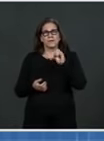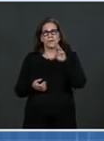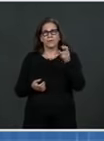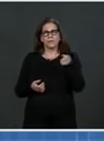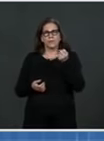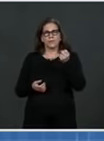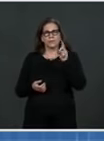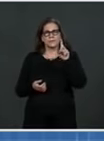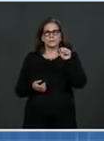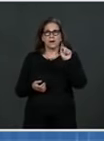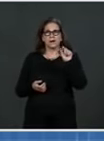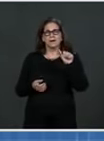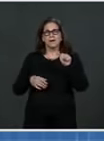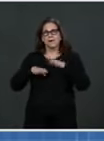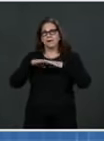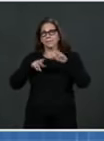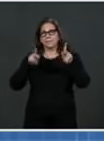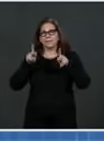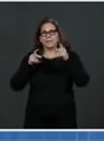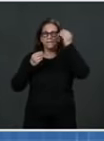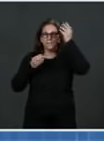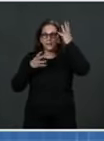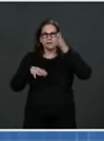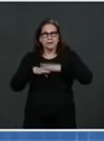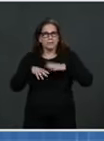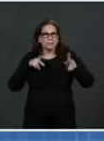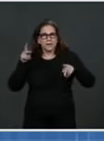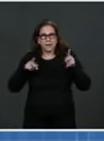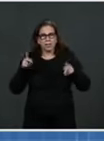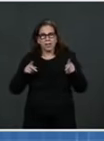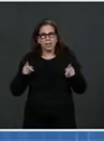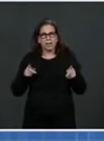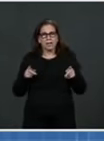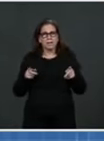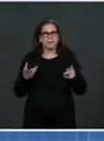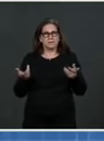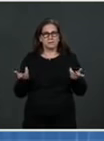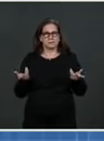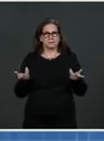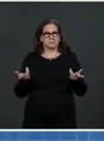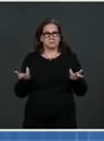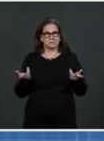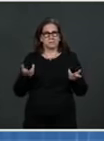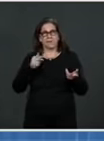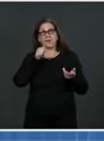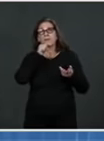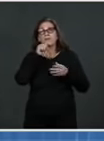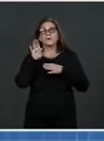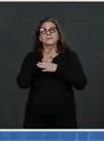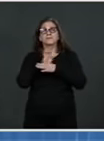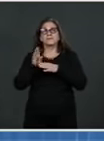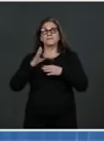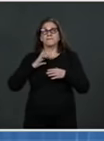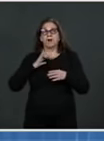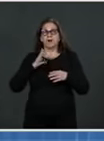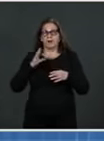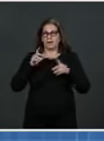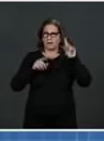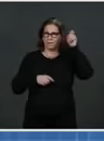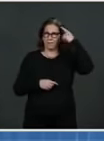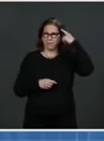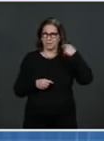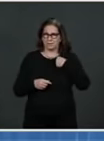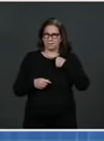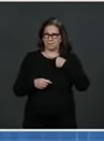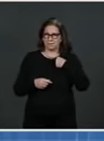We view this as something that the private sector is doing and will do. What's important to us, and we're